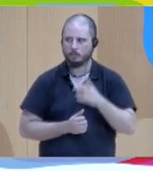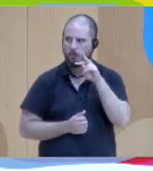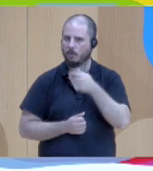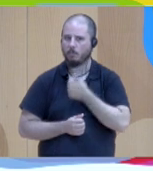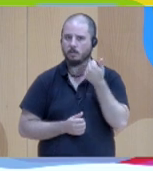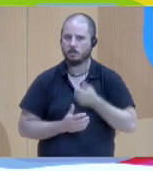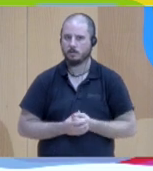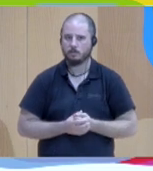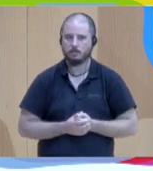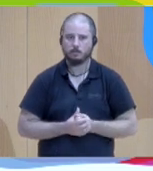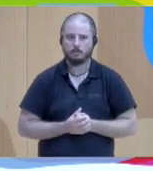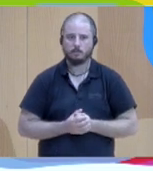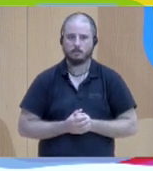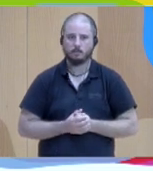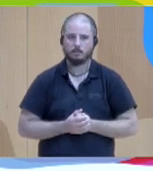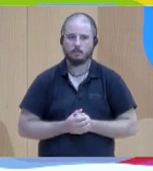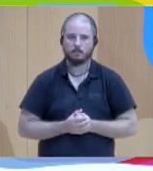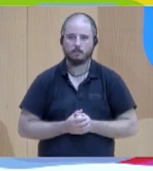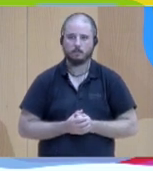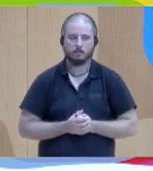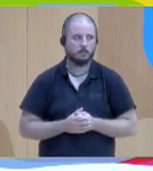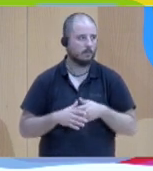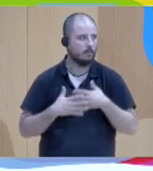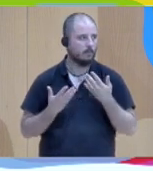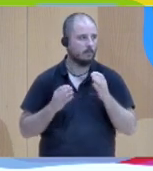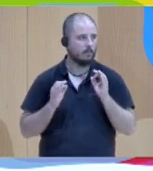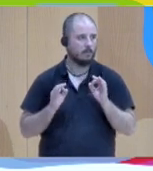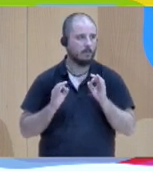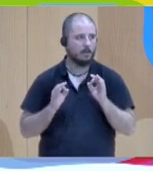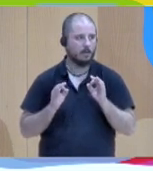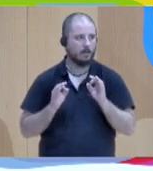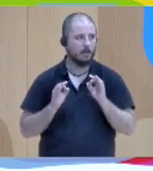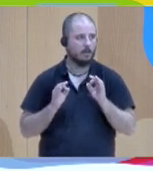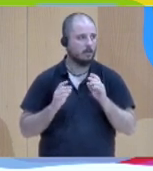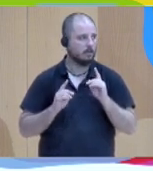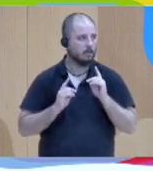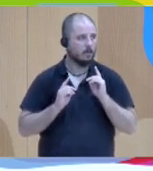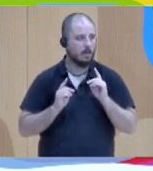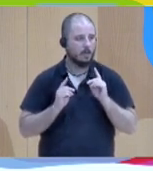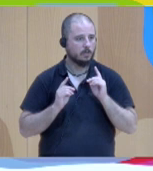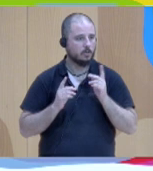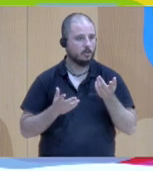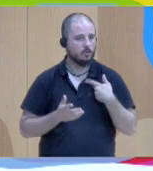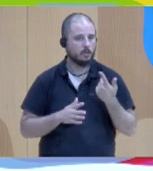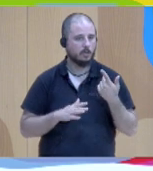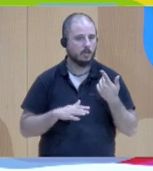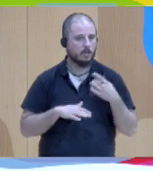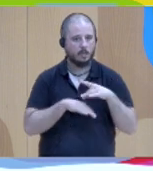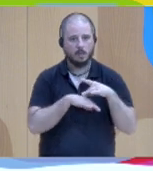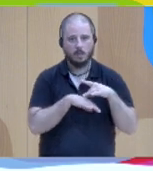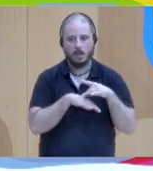multi need multi agency cases this is where this happens okay